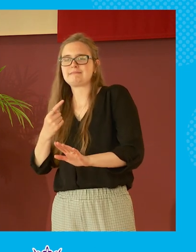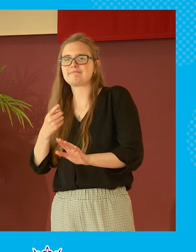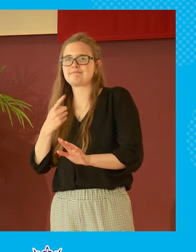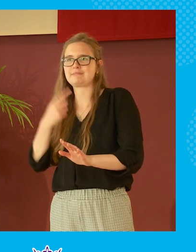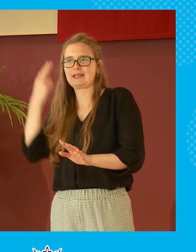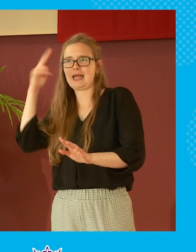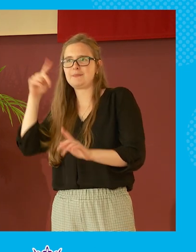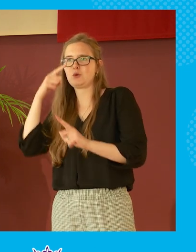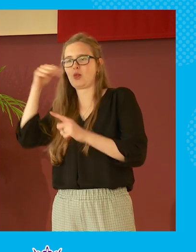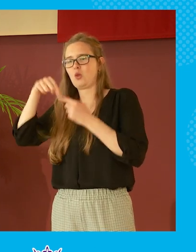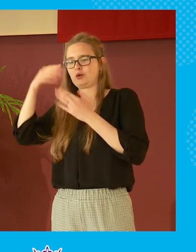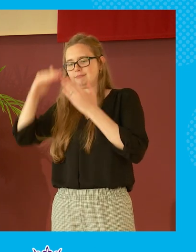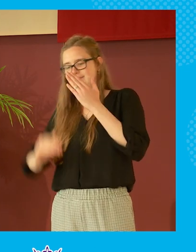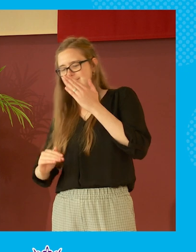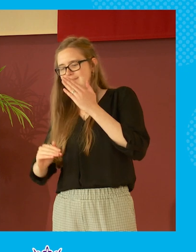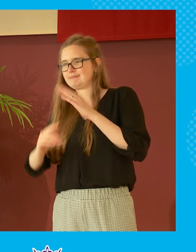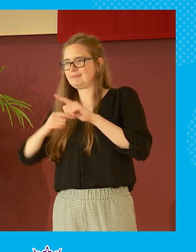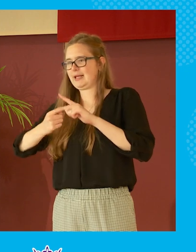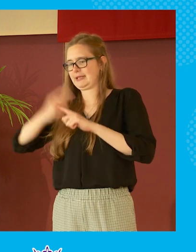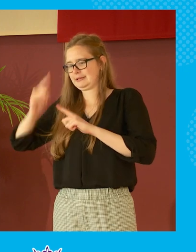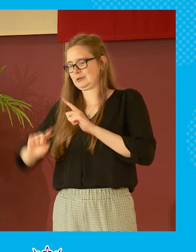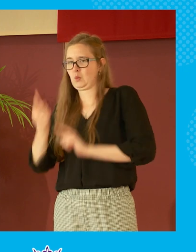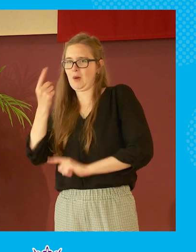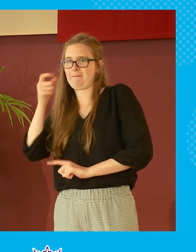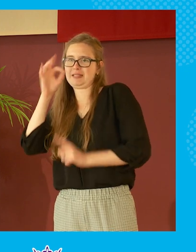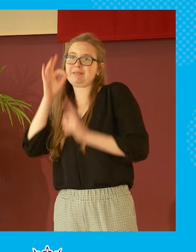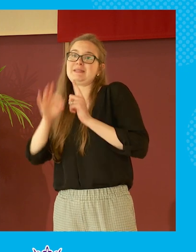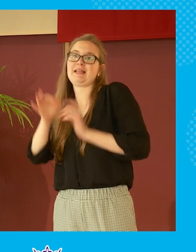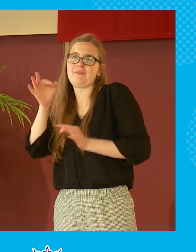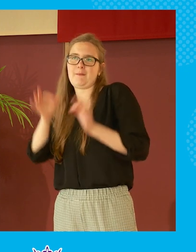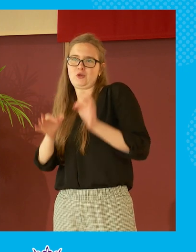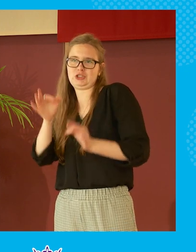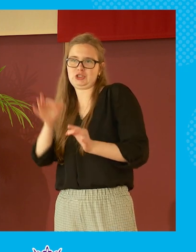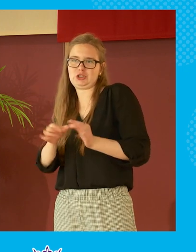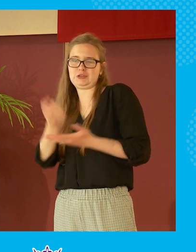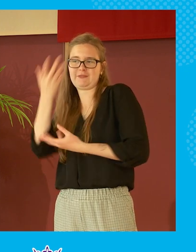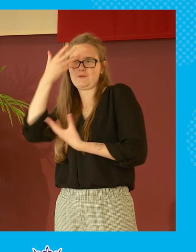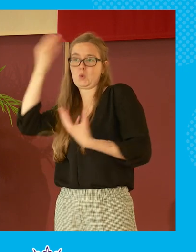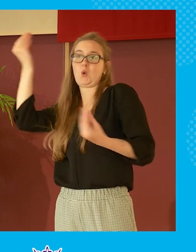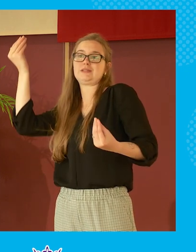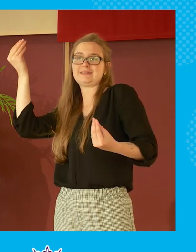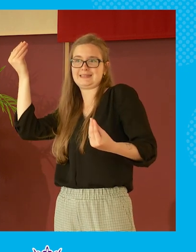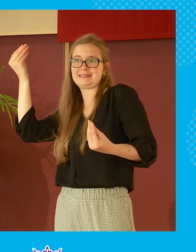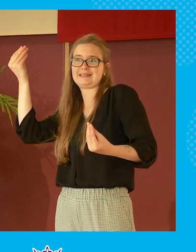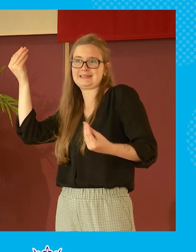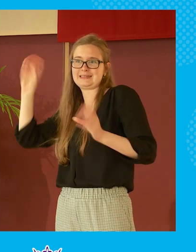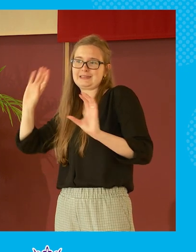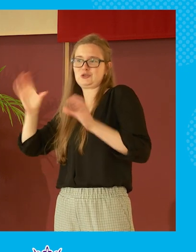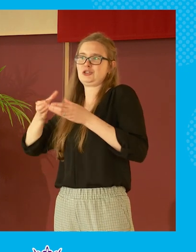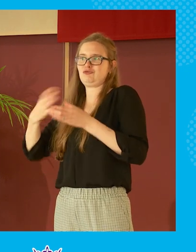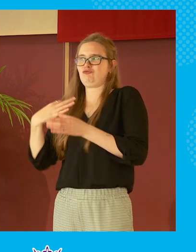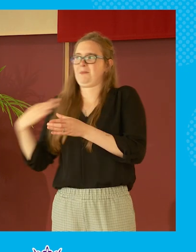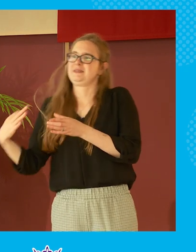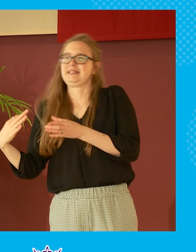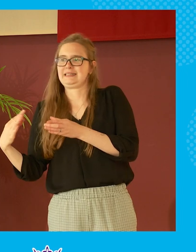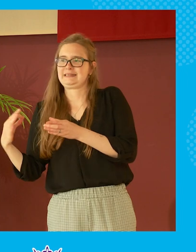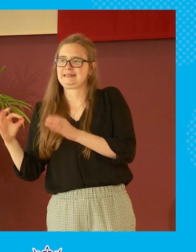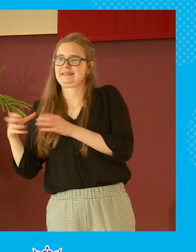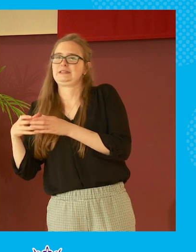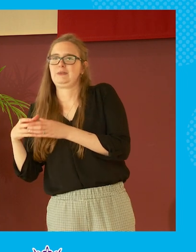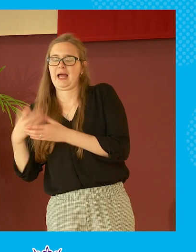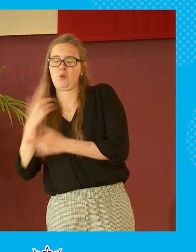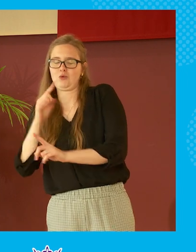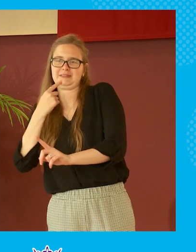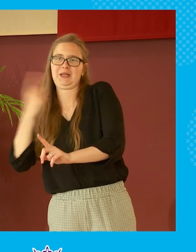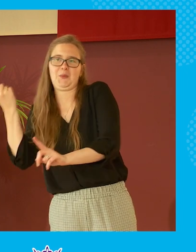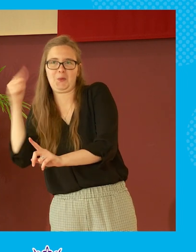perhaps south of the border at one particular politician who appears to have forgotten where the constituency that they represent and i'm not giving away who that